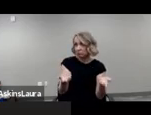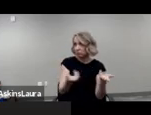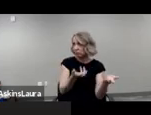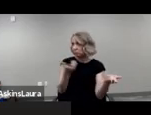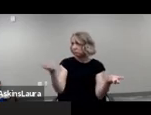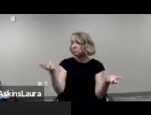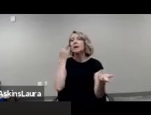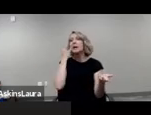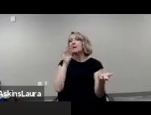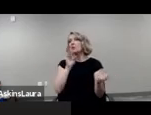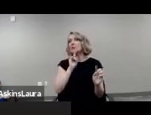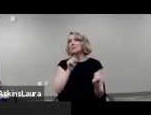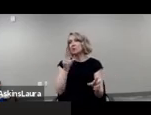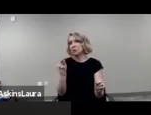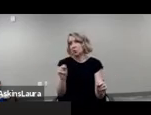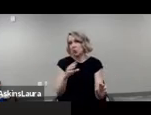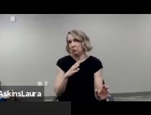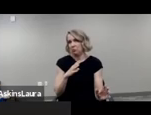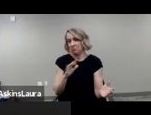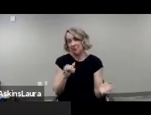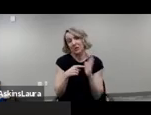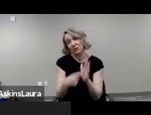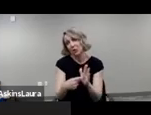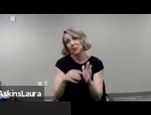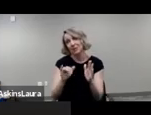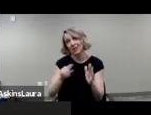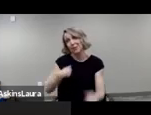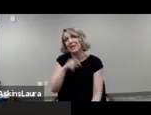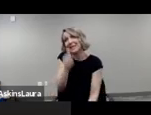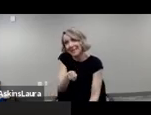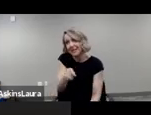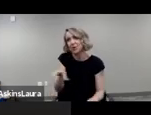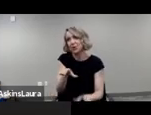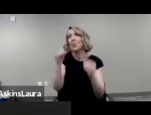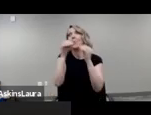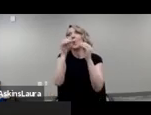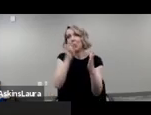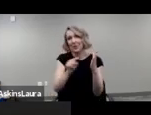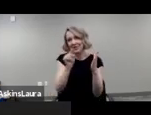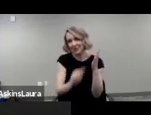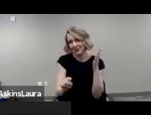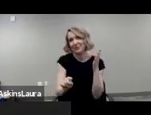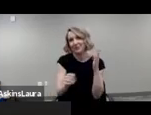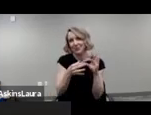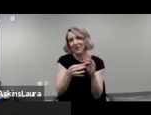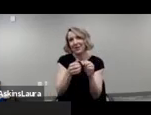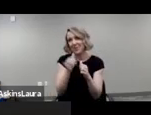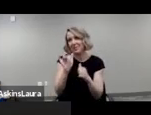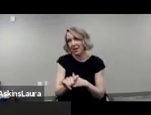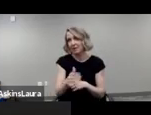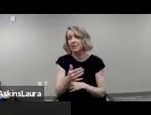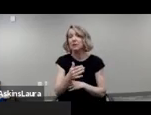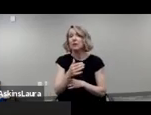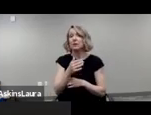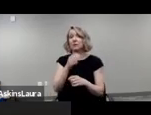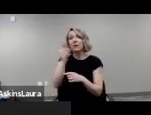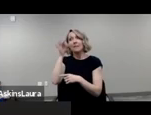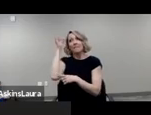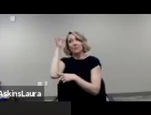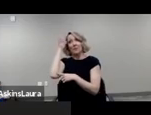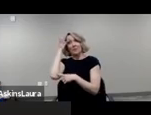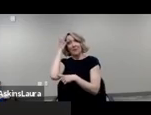and if the response is no that also tells you there is a need the fact that the federal government did not